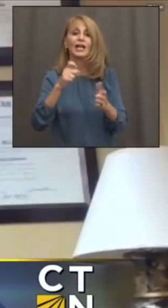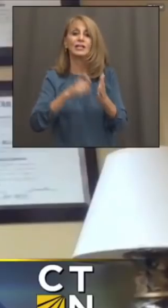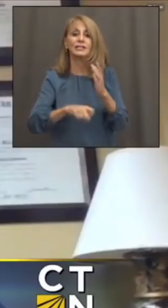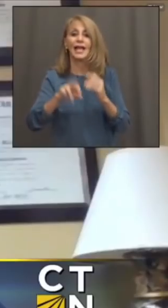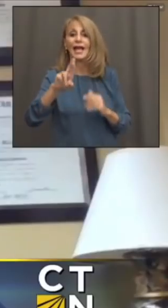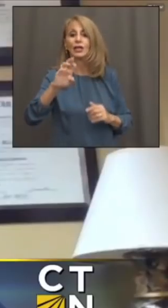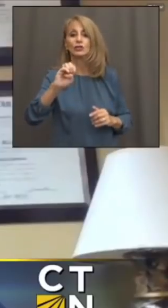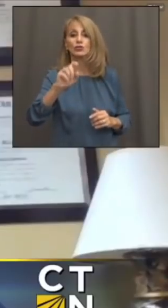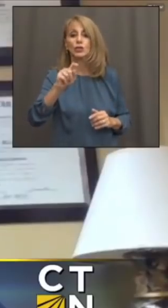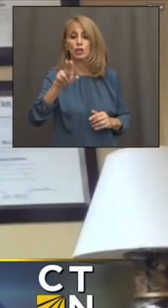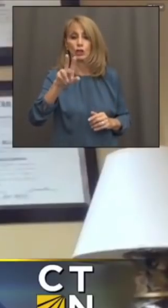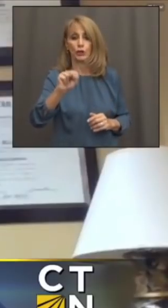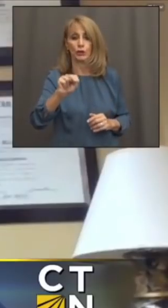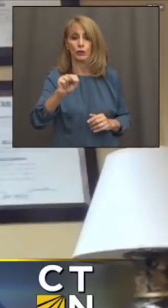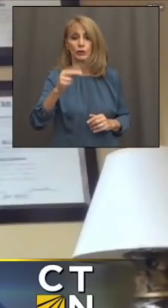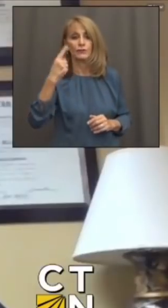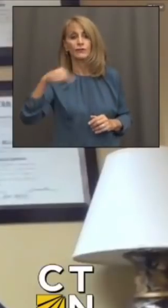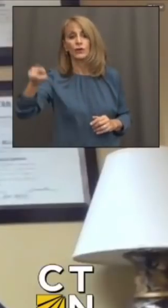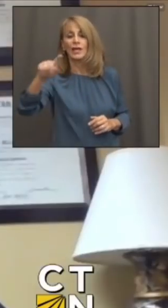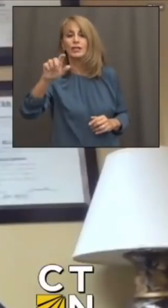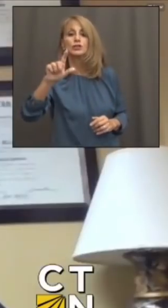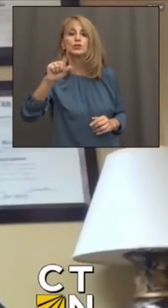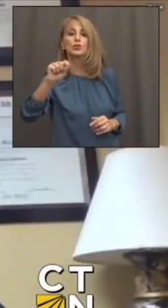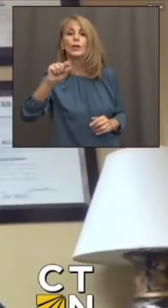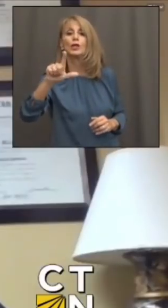the next year for 2021.